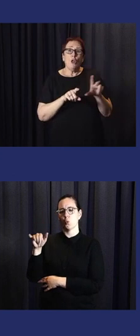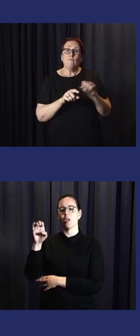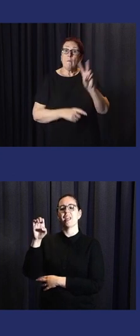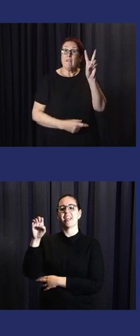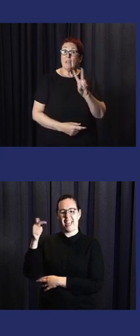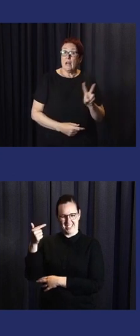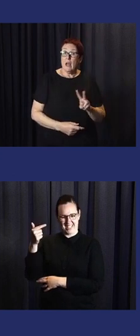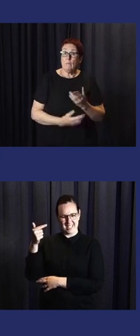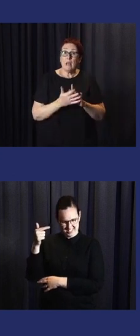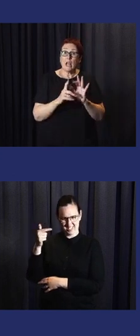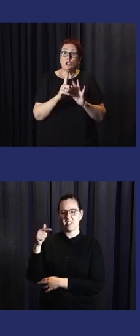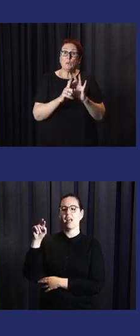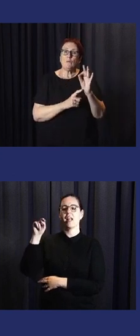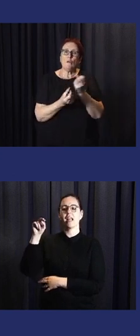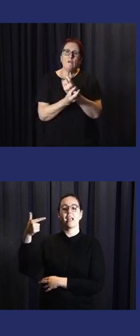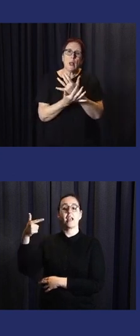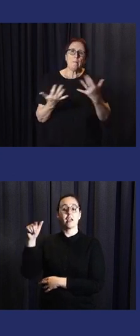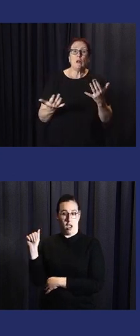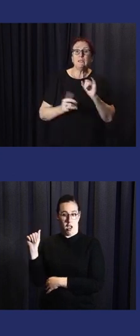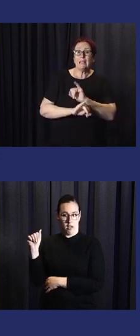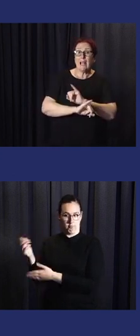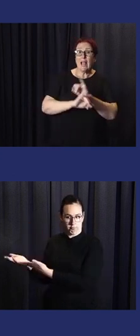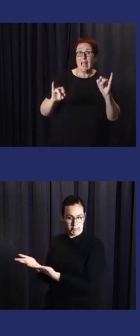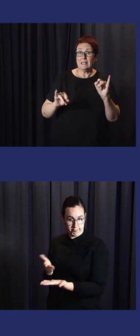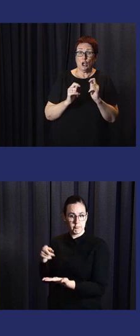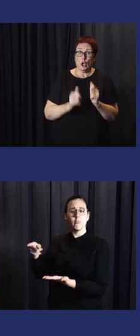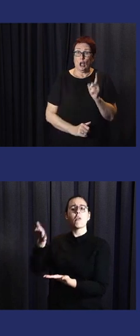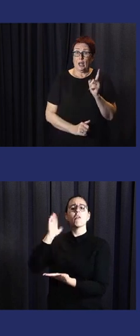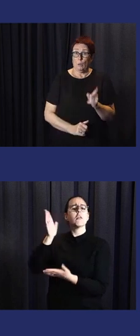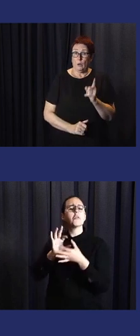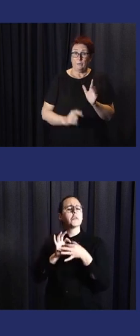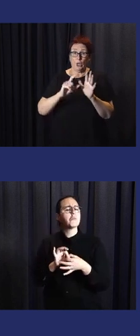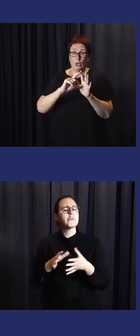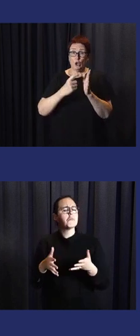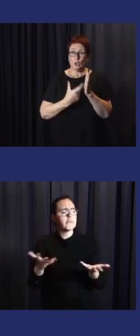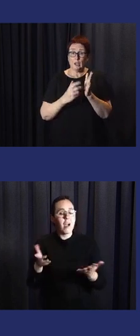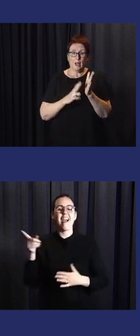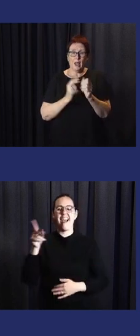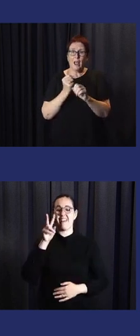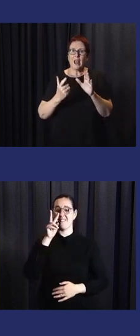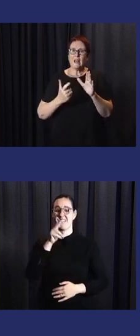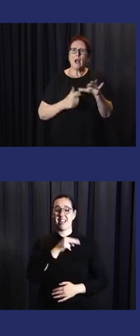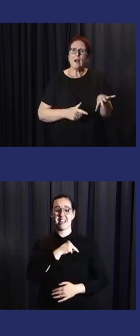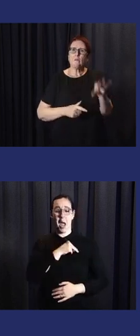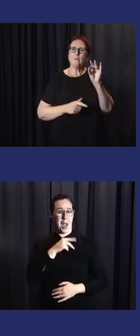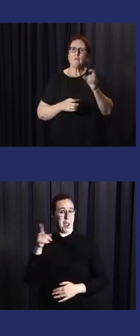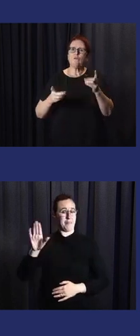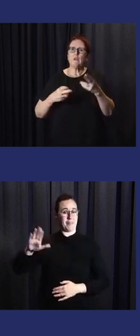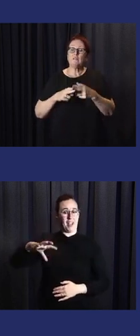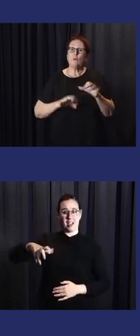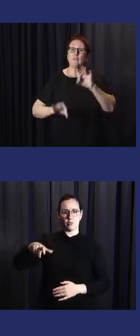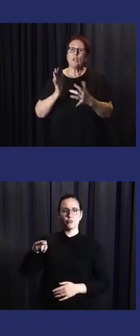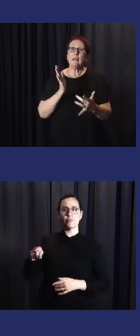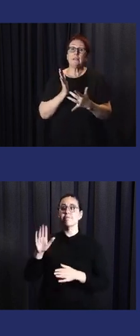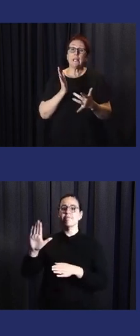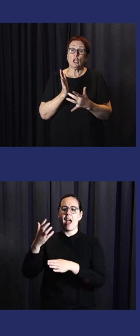will be speaking to us on lessons learned from Vietnam on improving multi-hazard early warning and